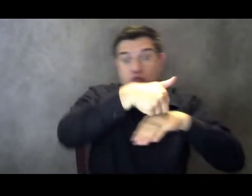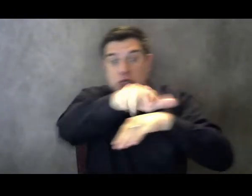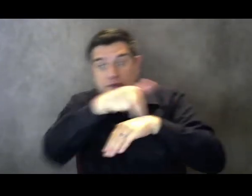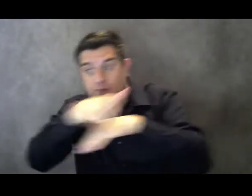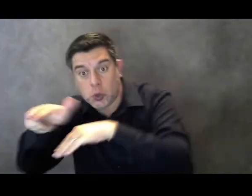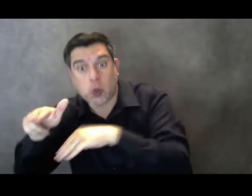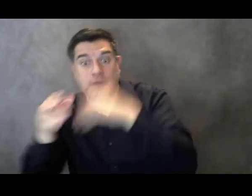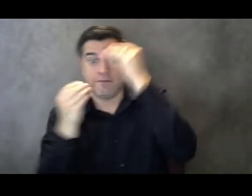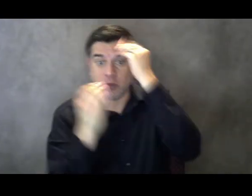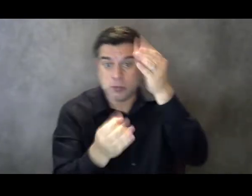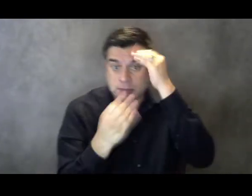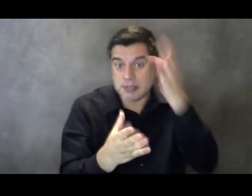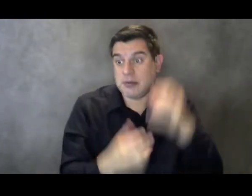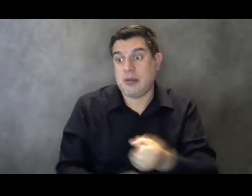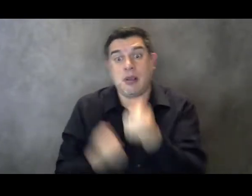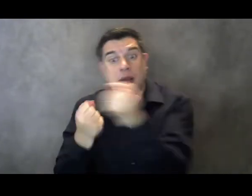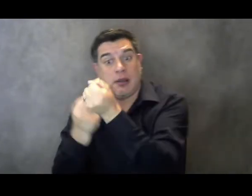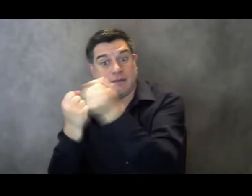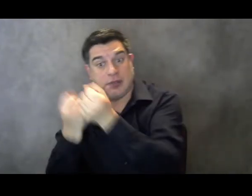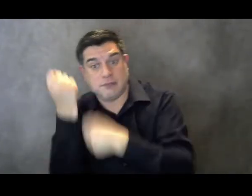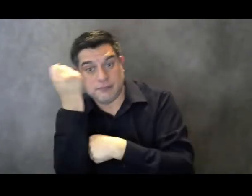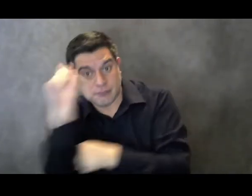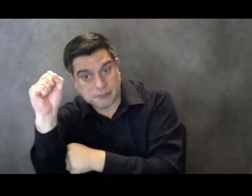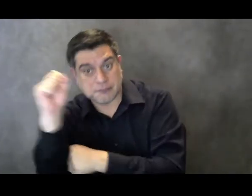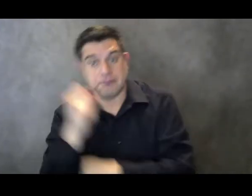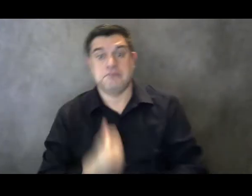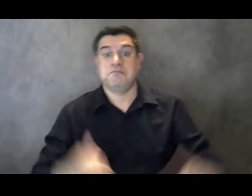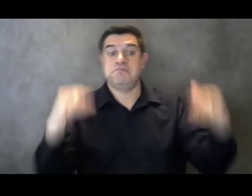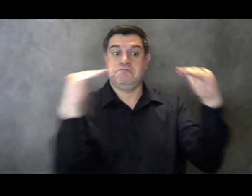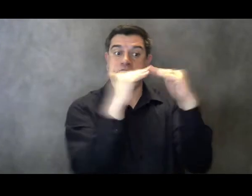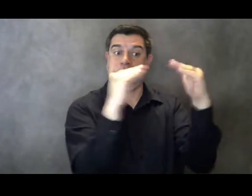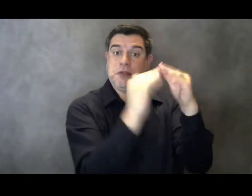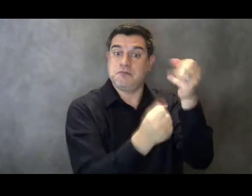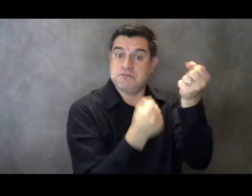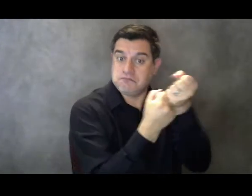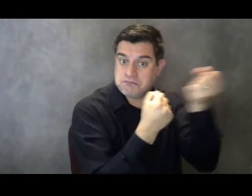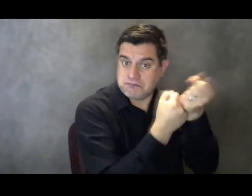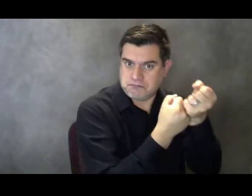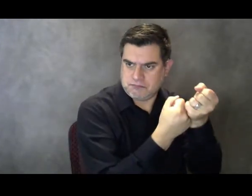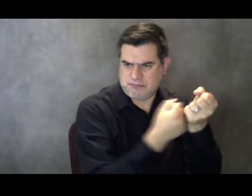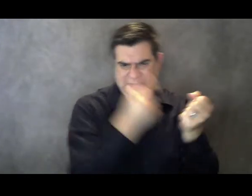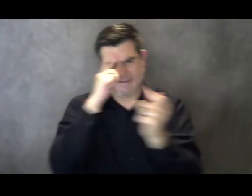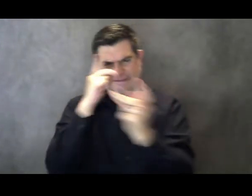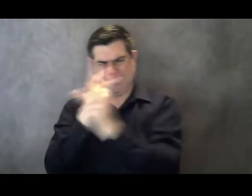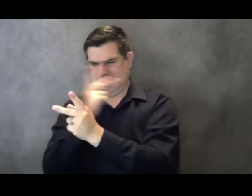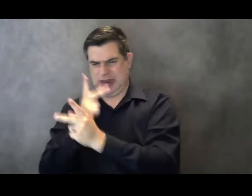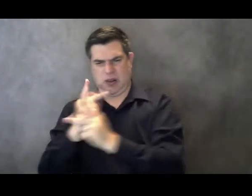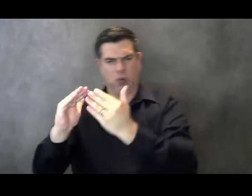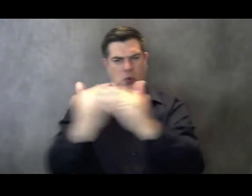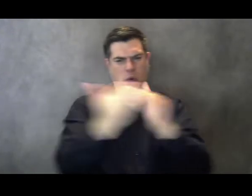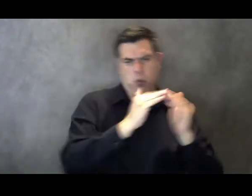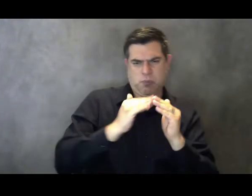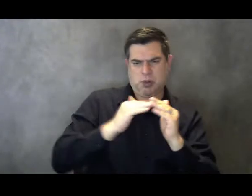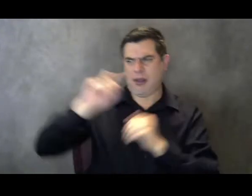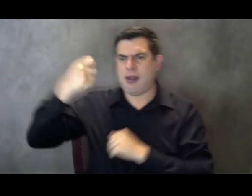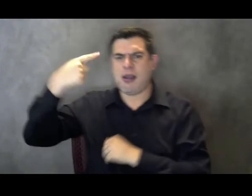advocacy, peer support, and navigation of community and government-sponsored programs.